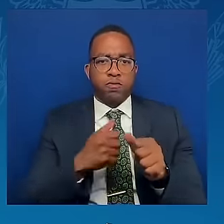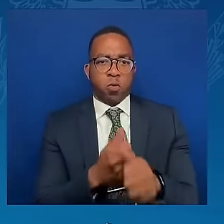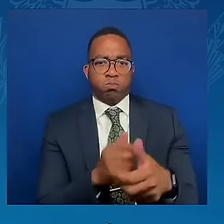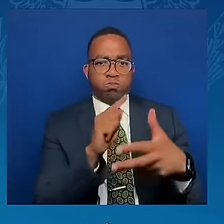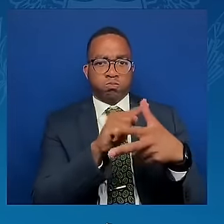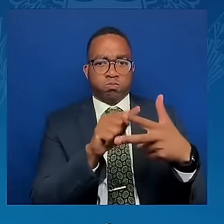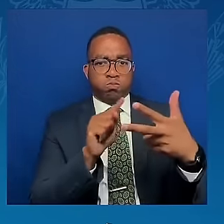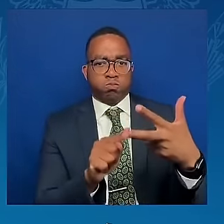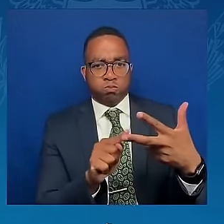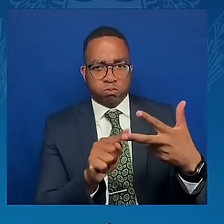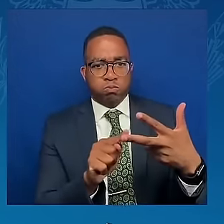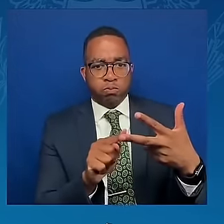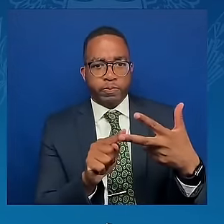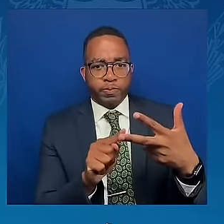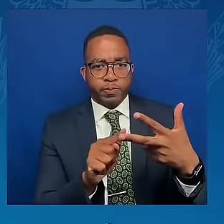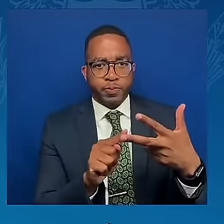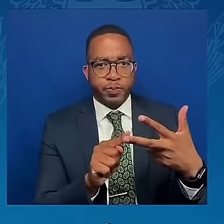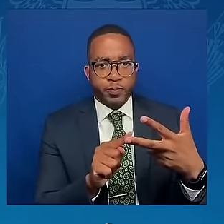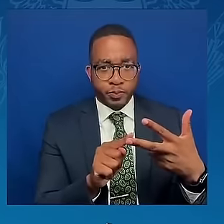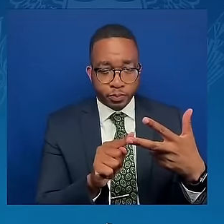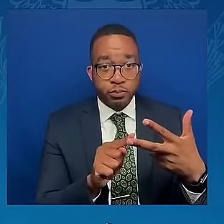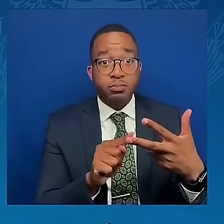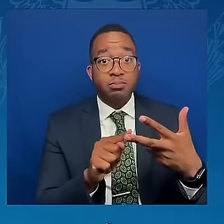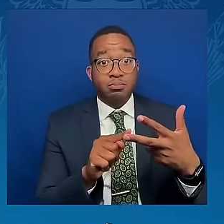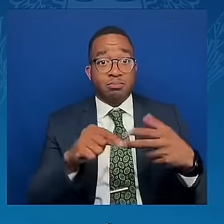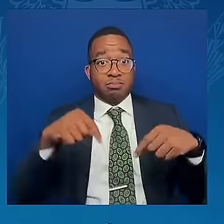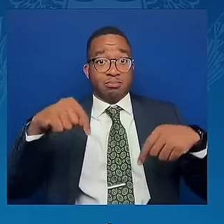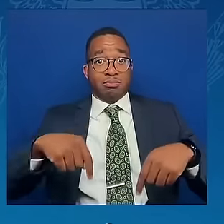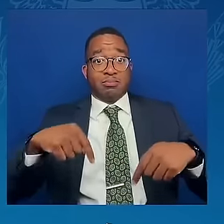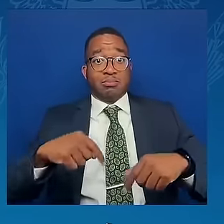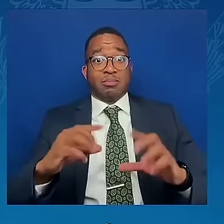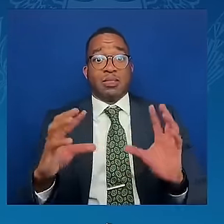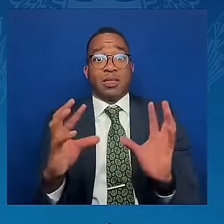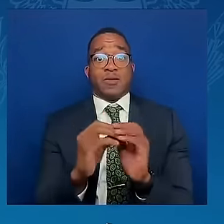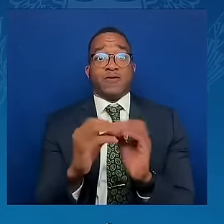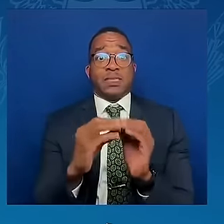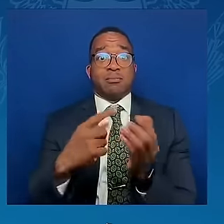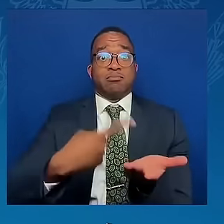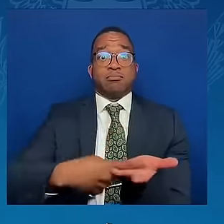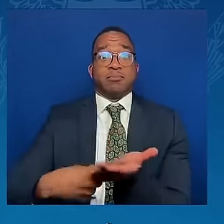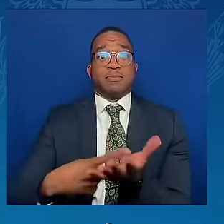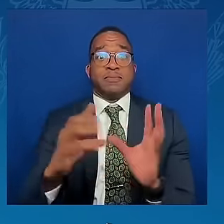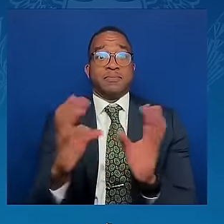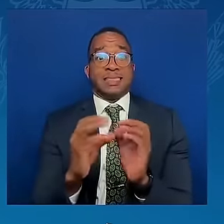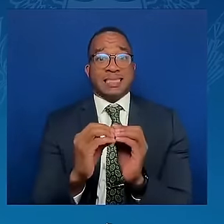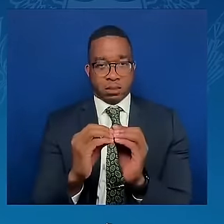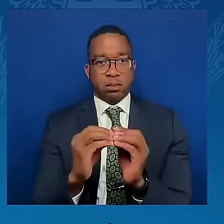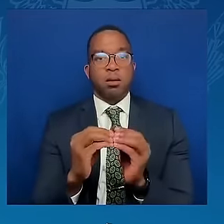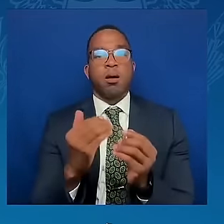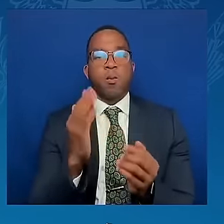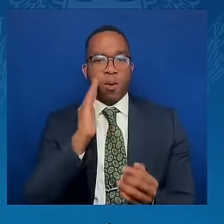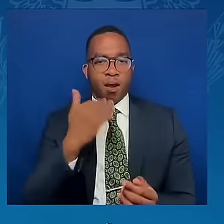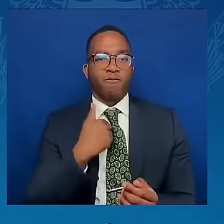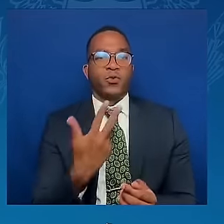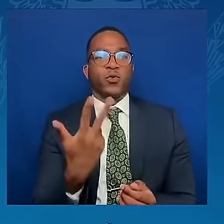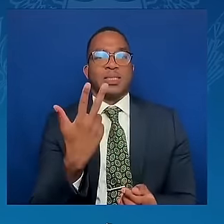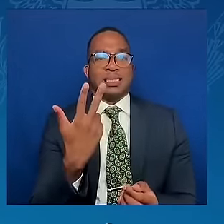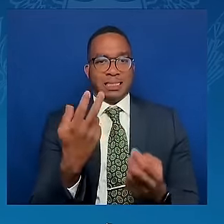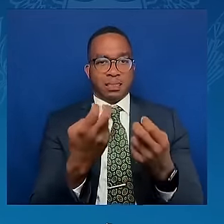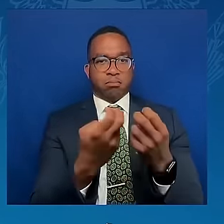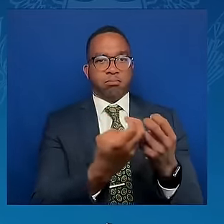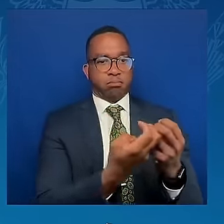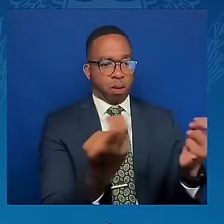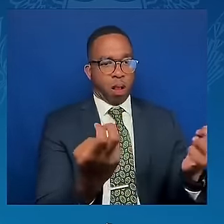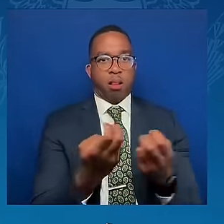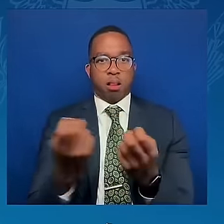this inaugural peace summit includes three panels where each participating country can show its leadership.